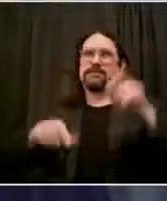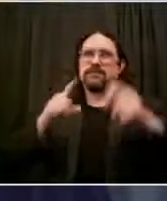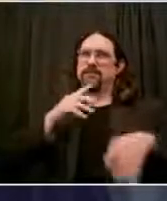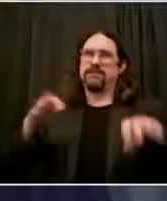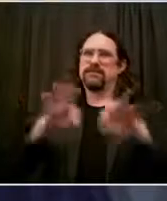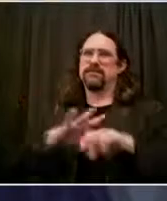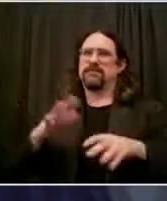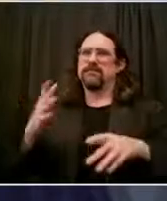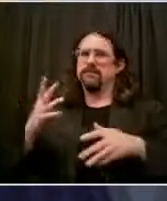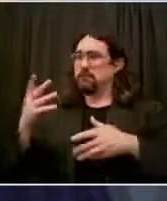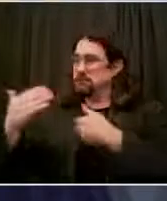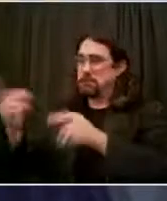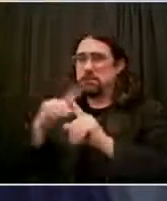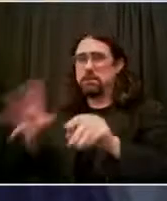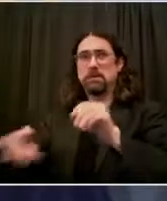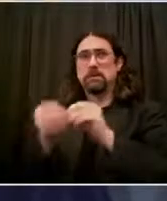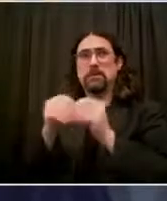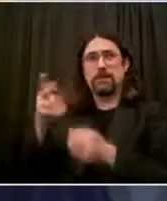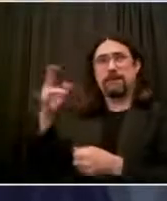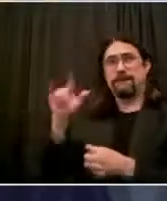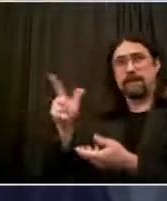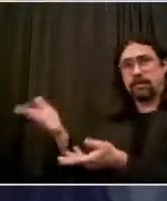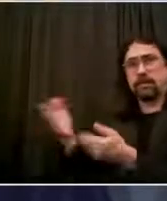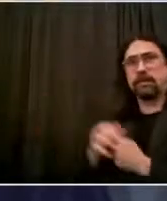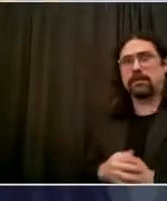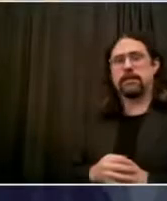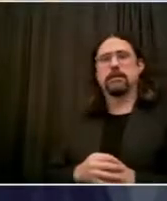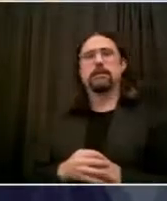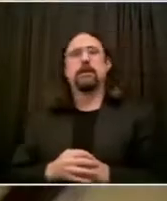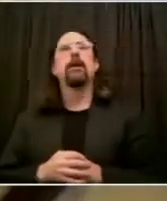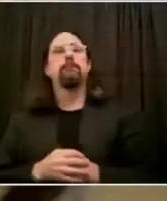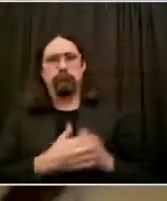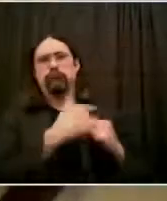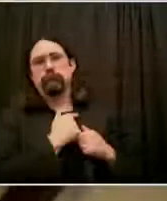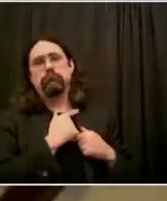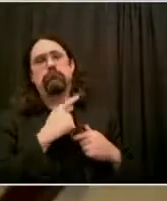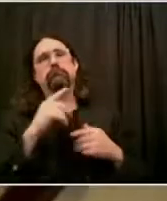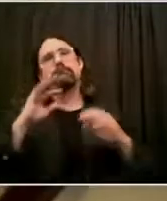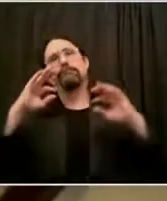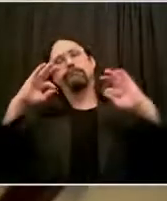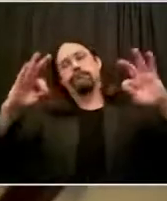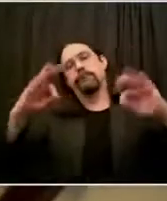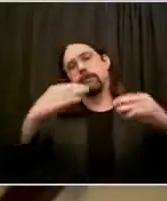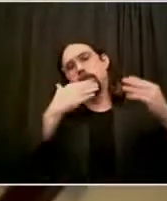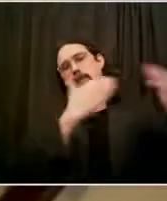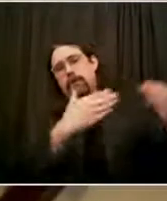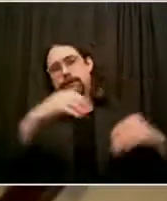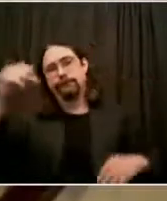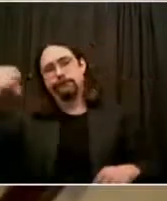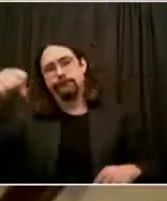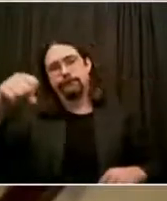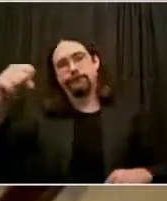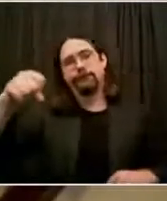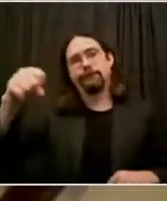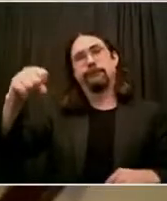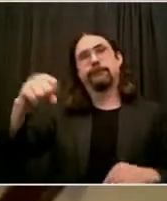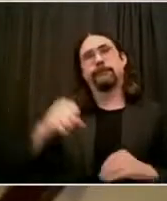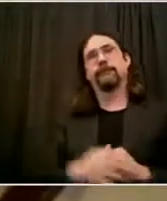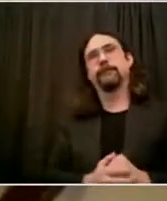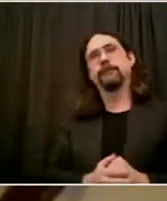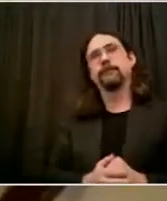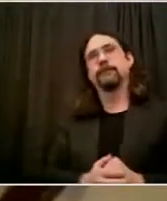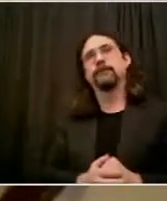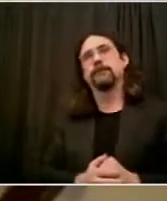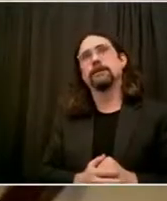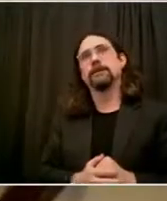Thank you. I would just mention three of the items we've been talking about on the Faith